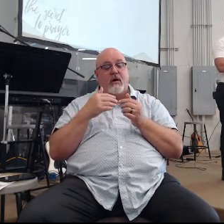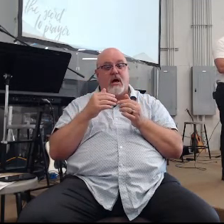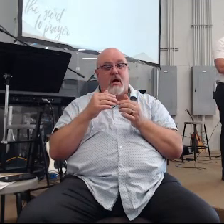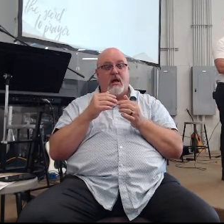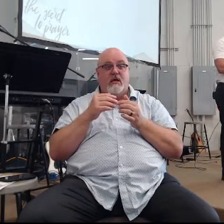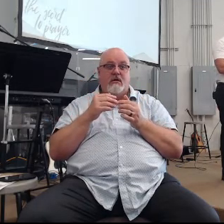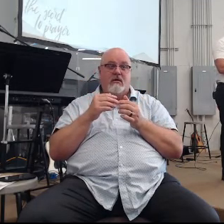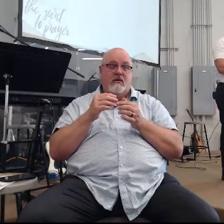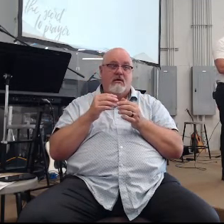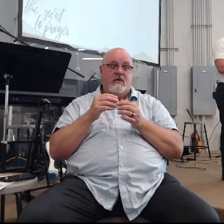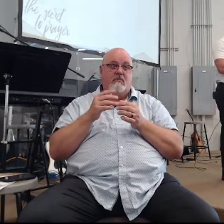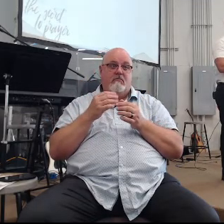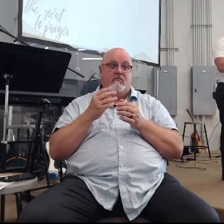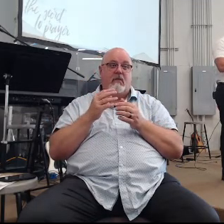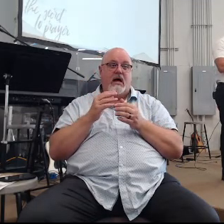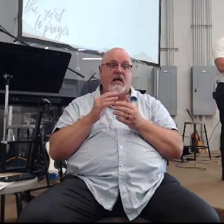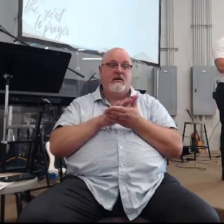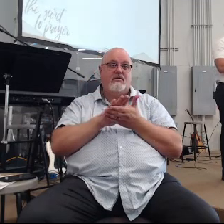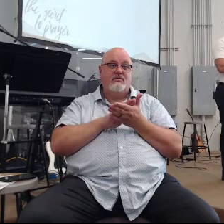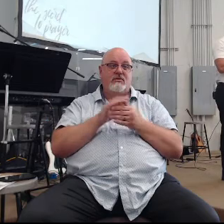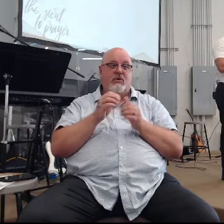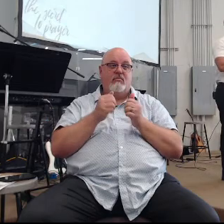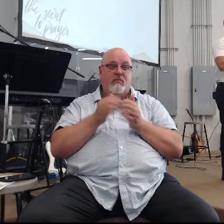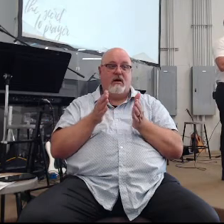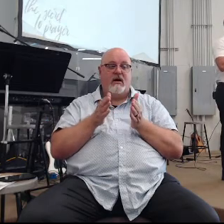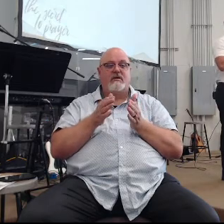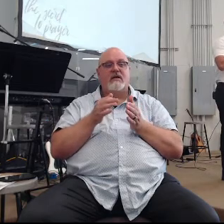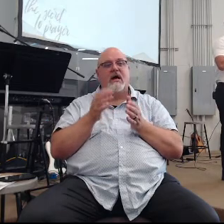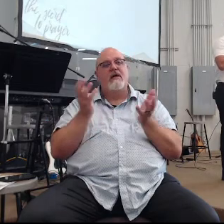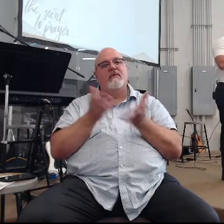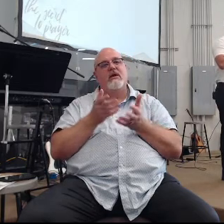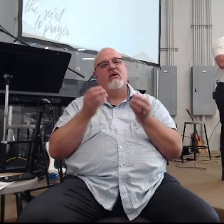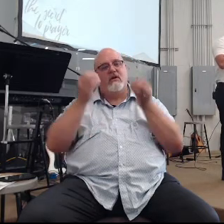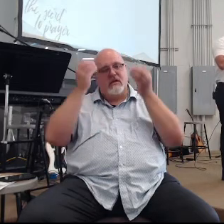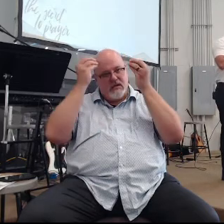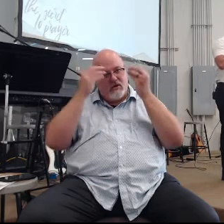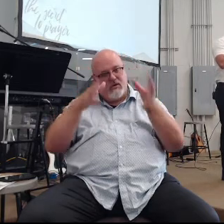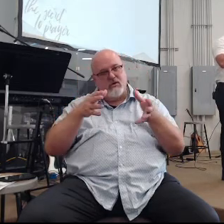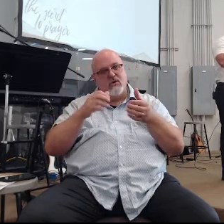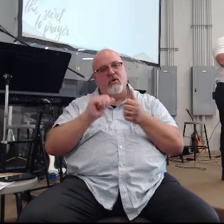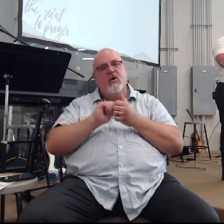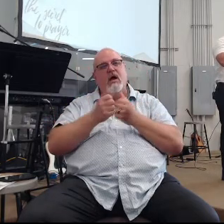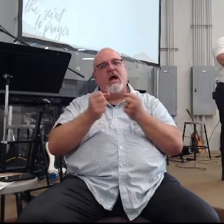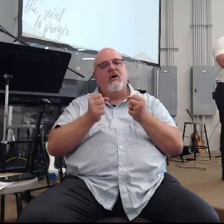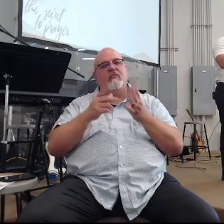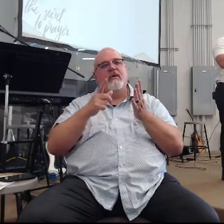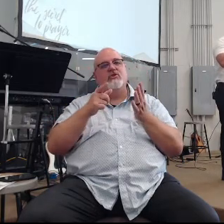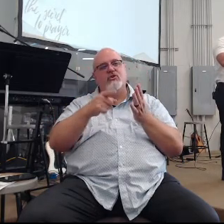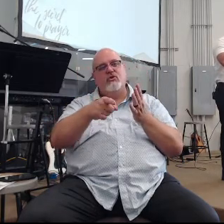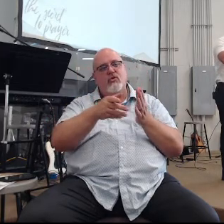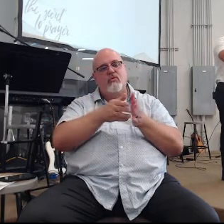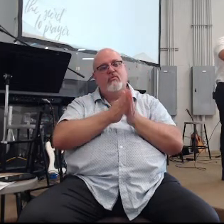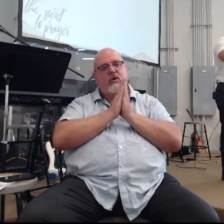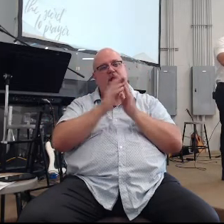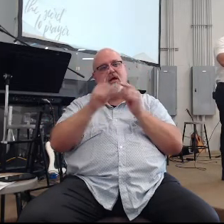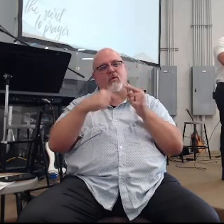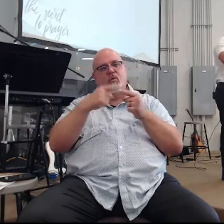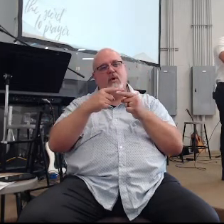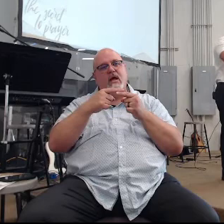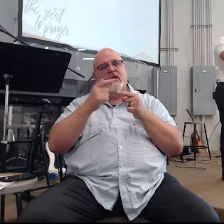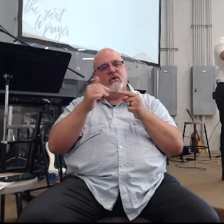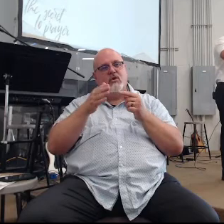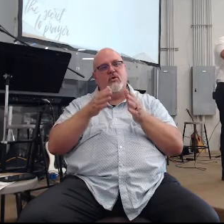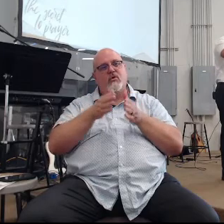and responding to God's word every day I'm here to tell you that how much you pray when you pray